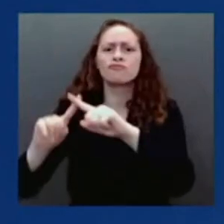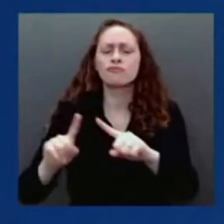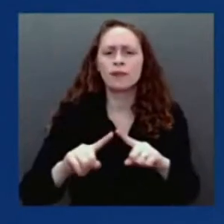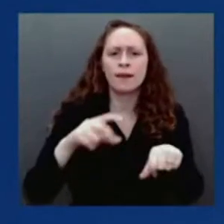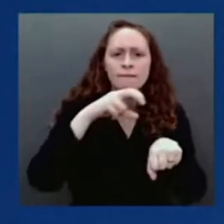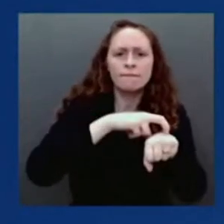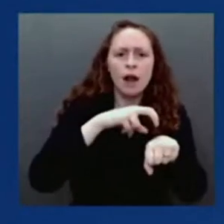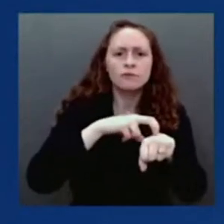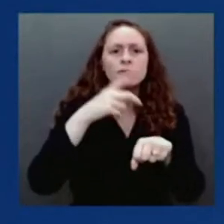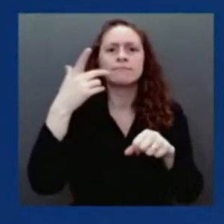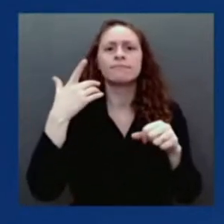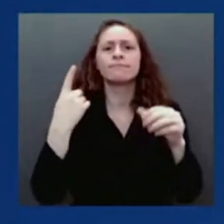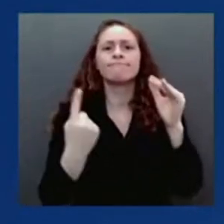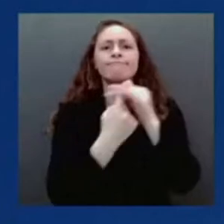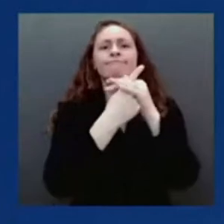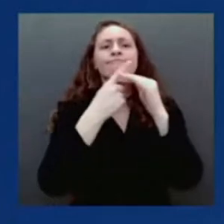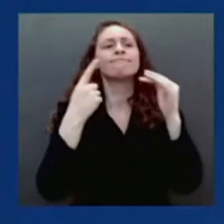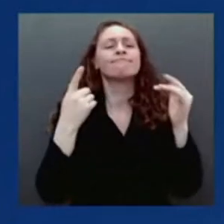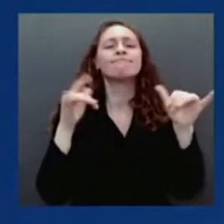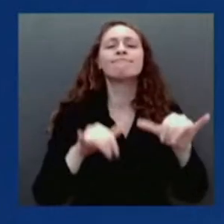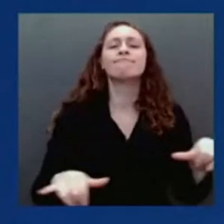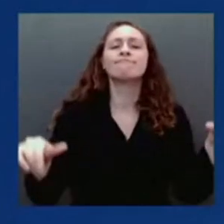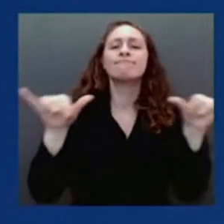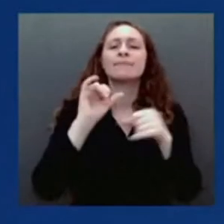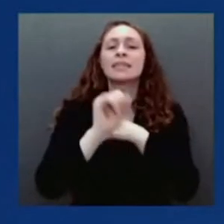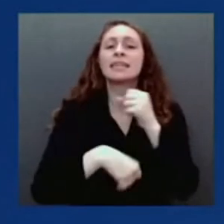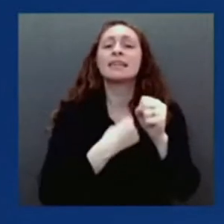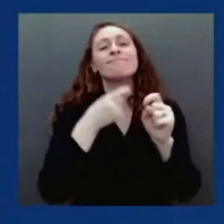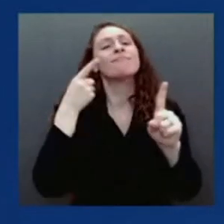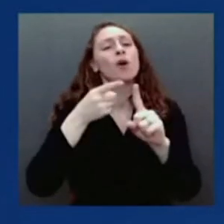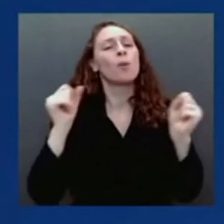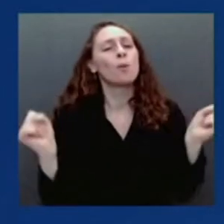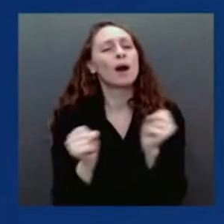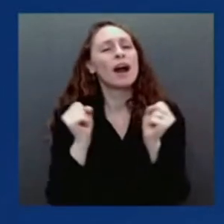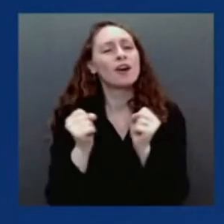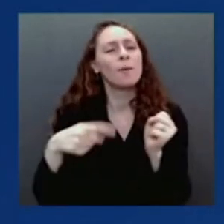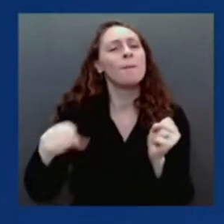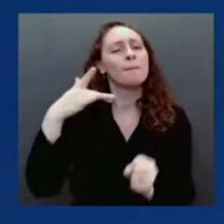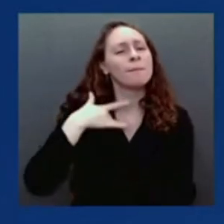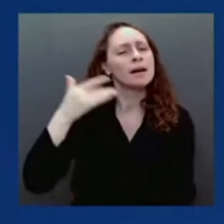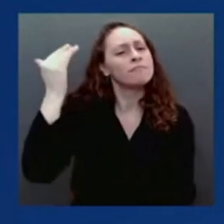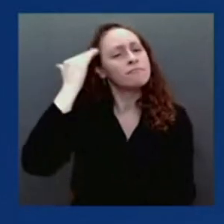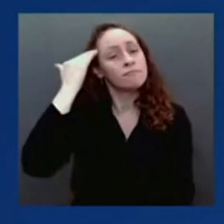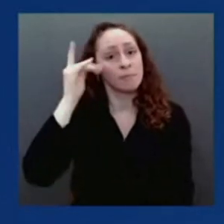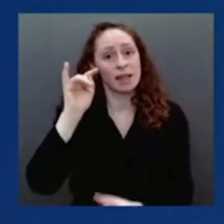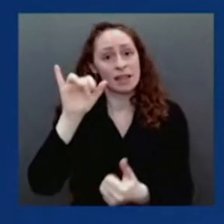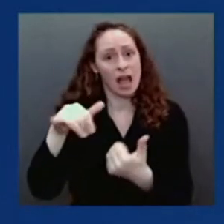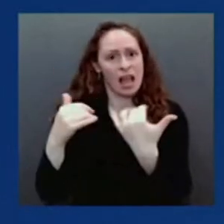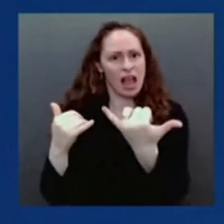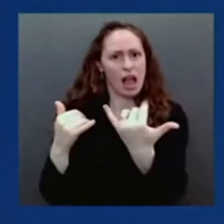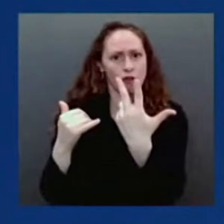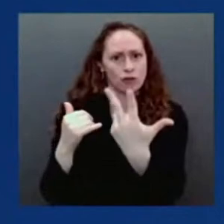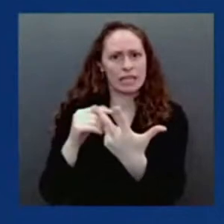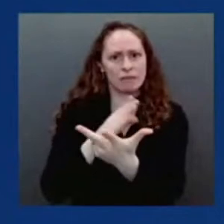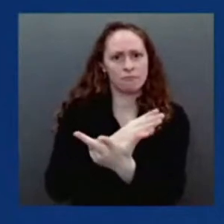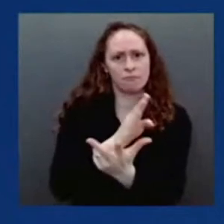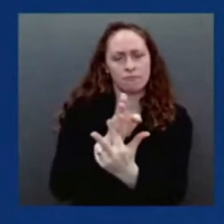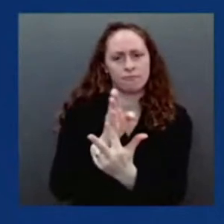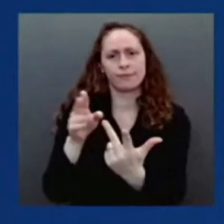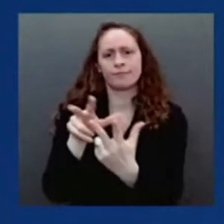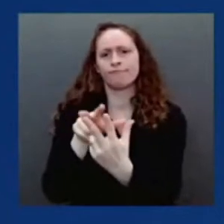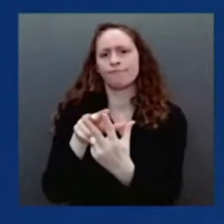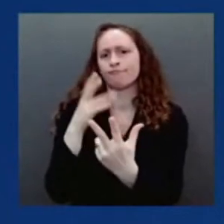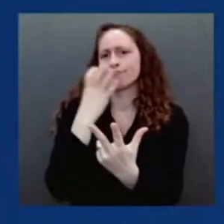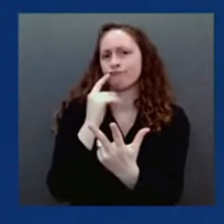caused pandemic threats and reality. Next slide. So let's put a circle on the